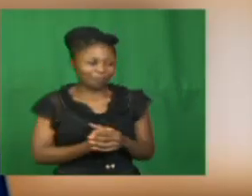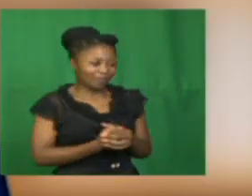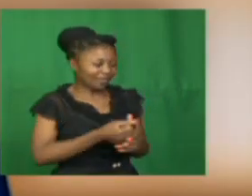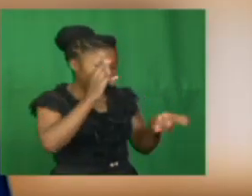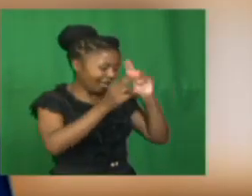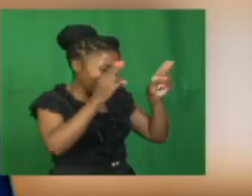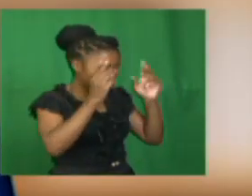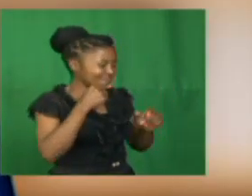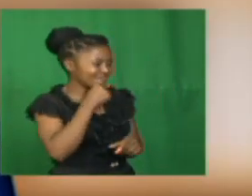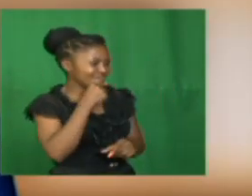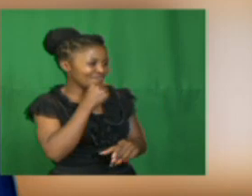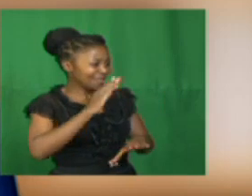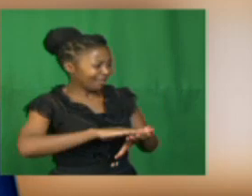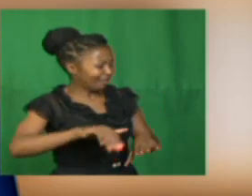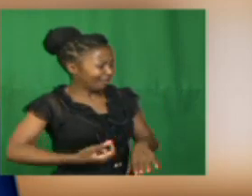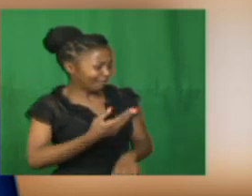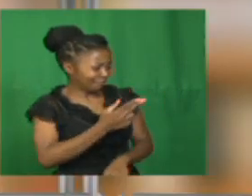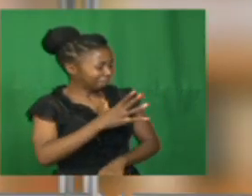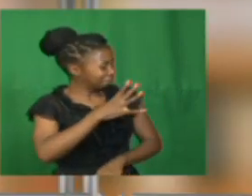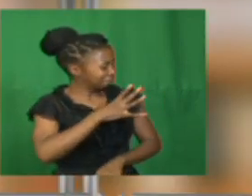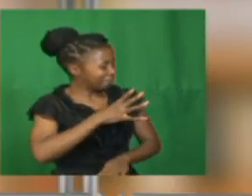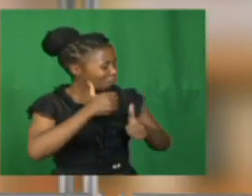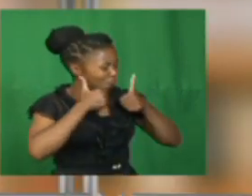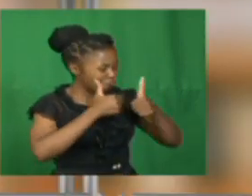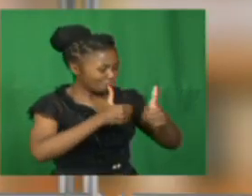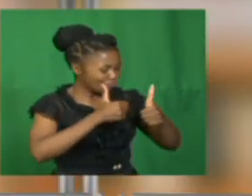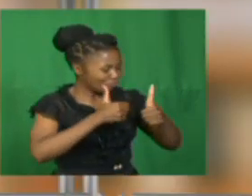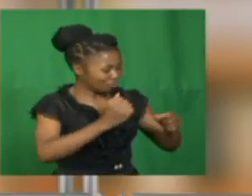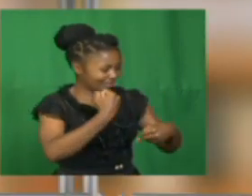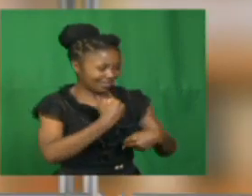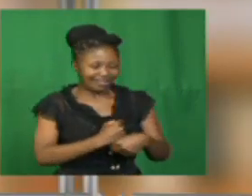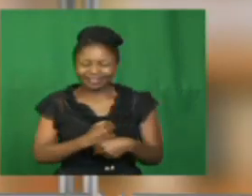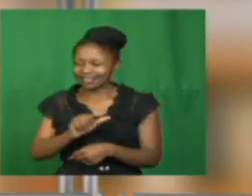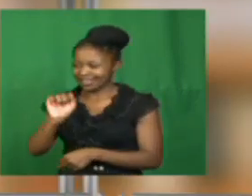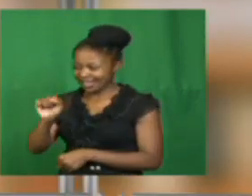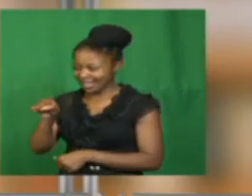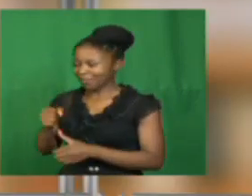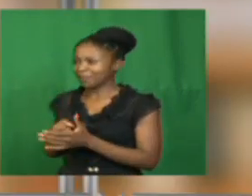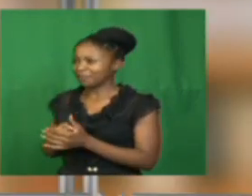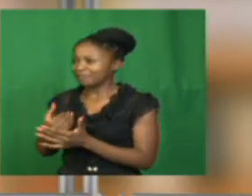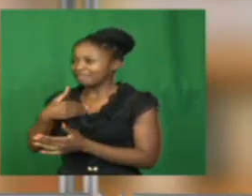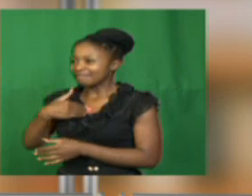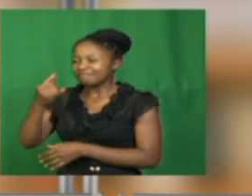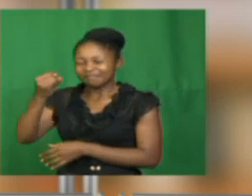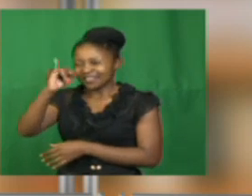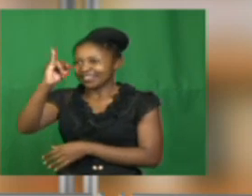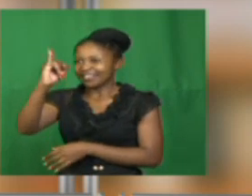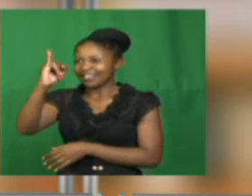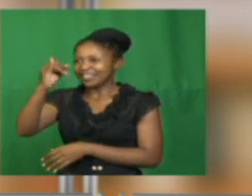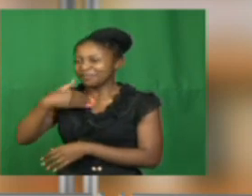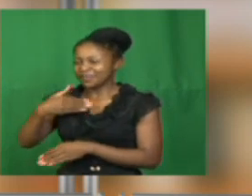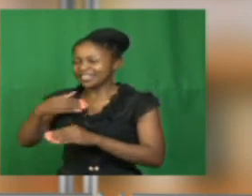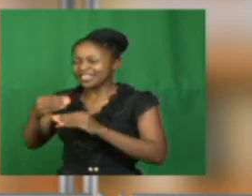Lerato. How are you? Great day indeed. It is a great day, Mr. Lamini. As I have mentioned earlier, we're going to be learning about